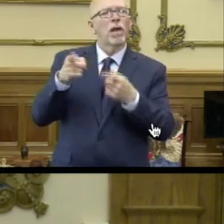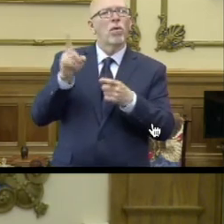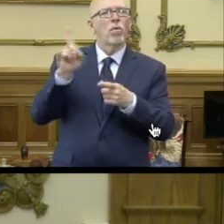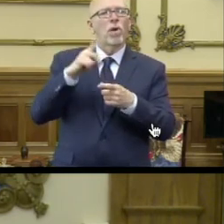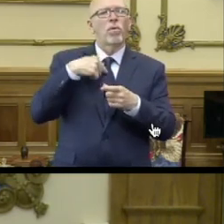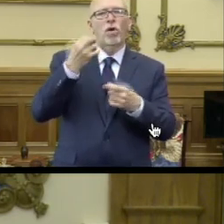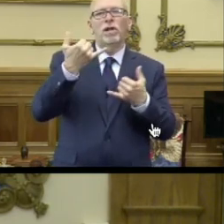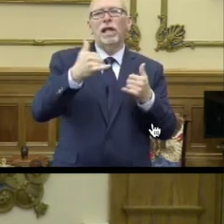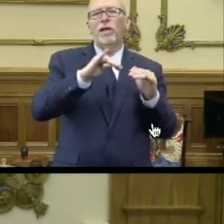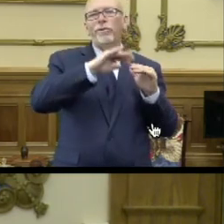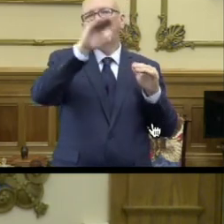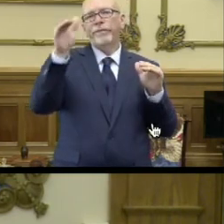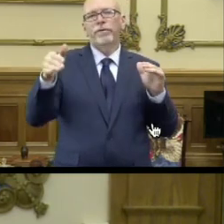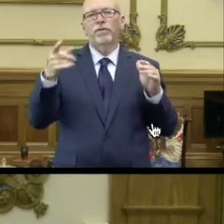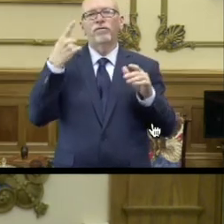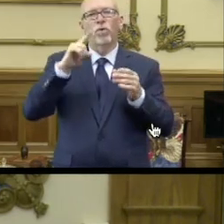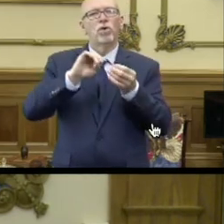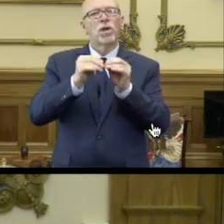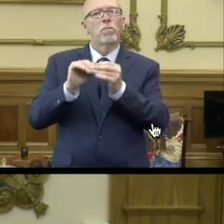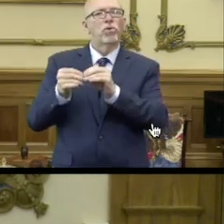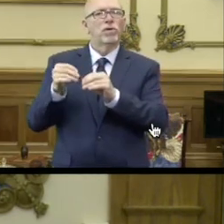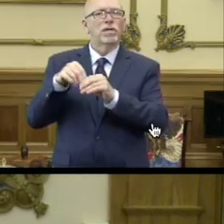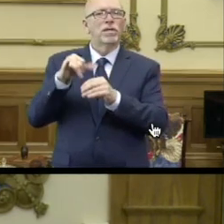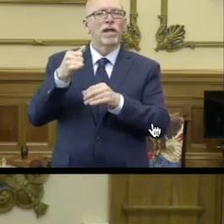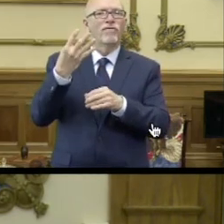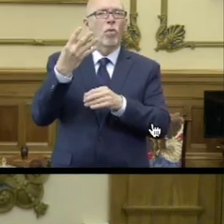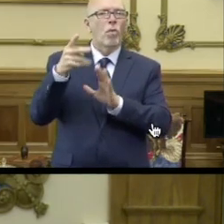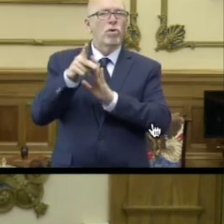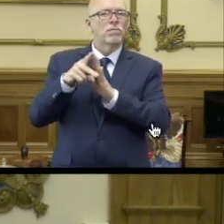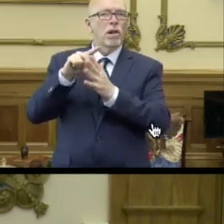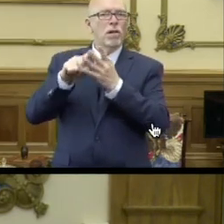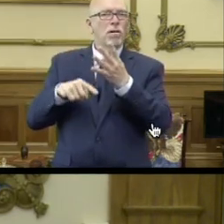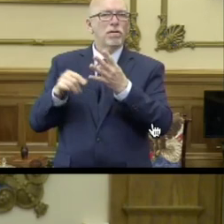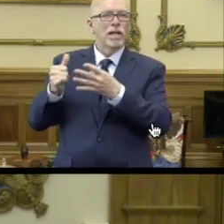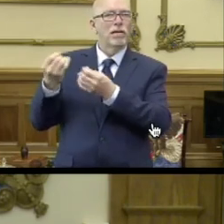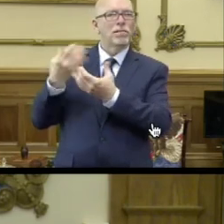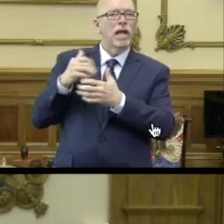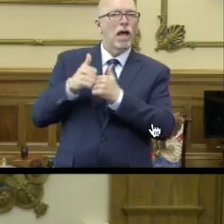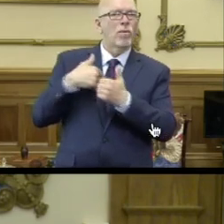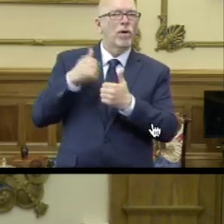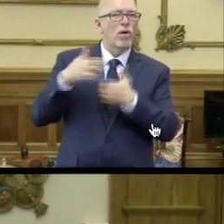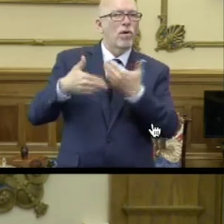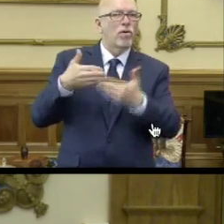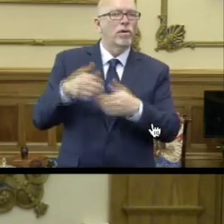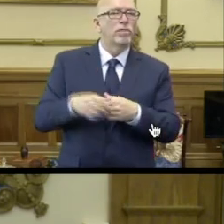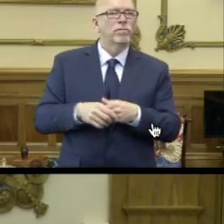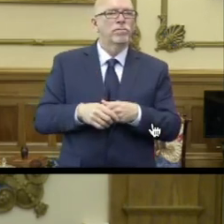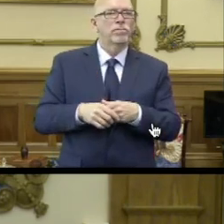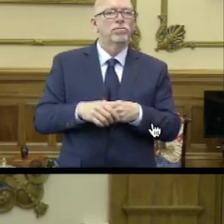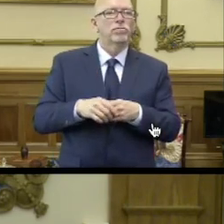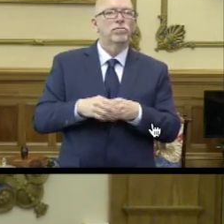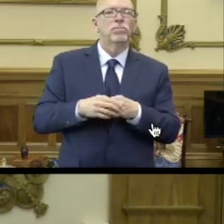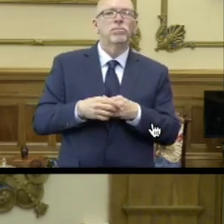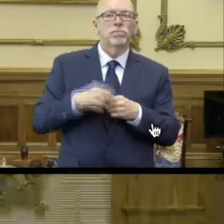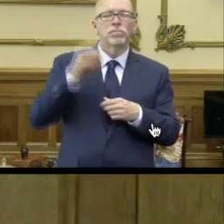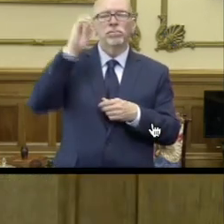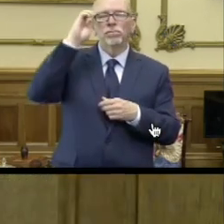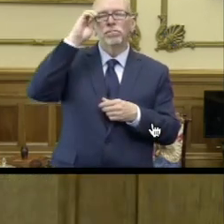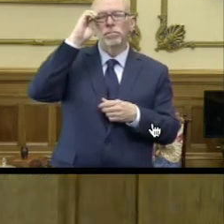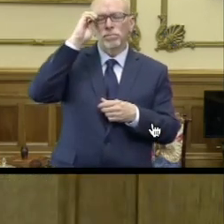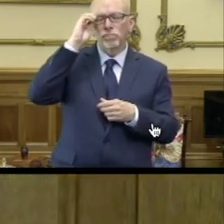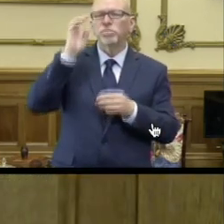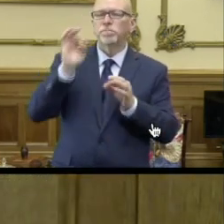where we are in terms of the numbers and those four principles that tells us where we are on the plateau or on the curve. Right, exactly.